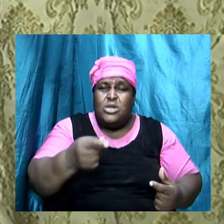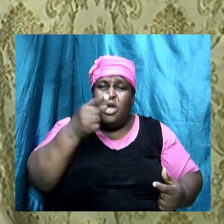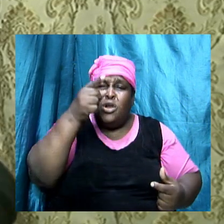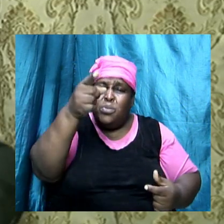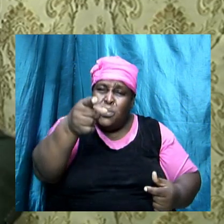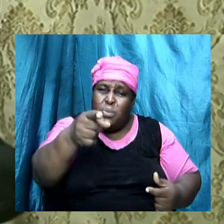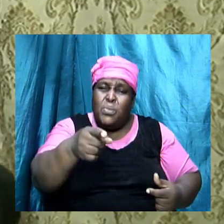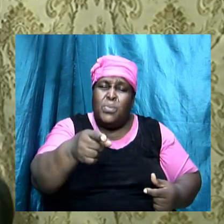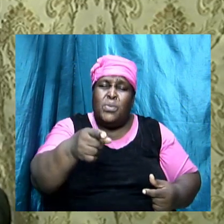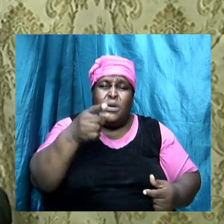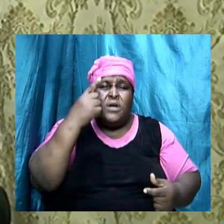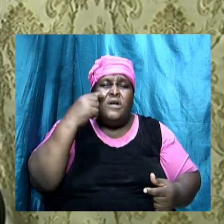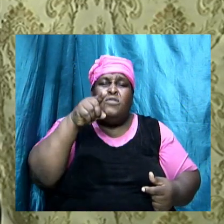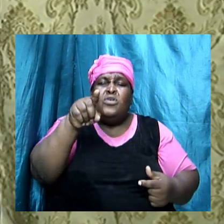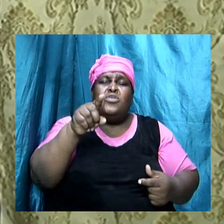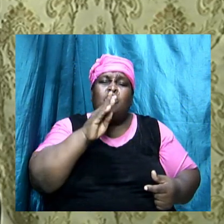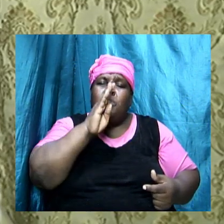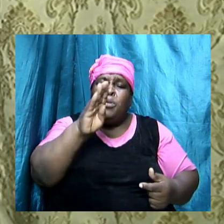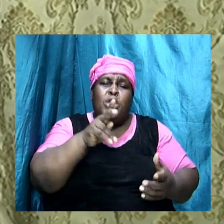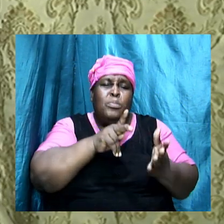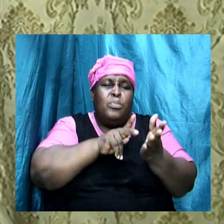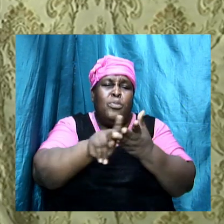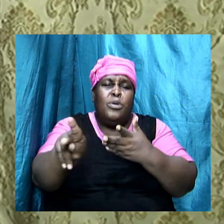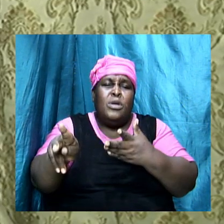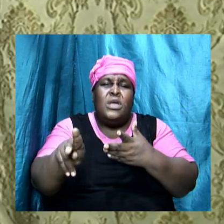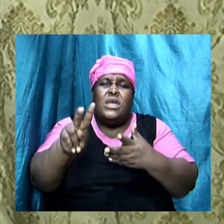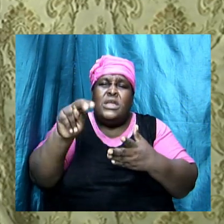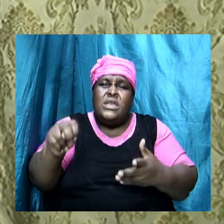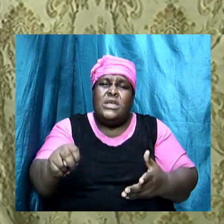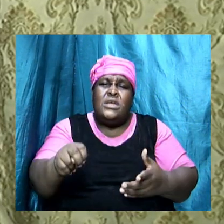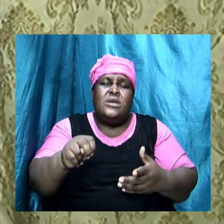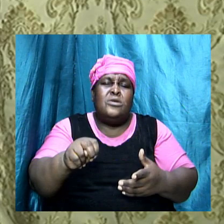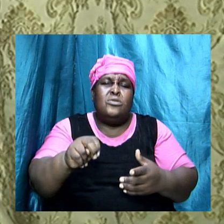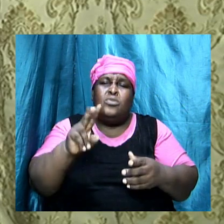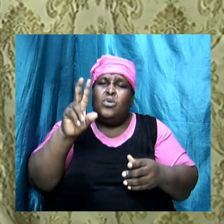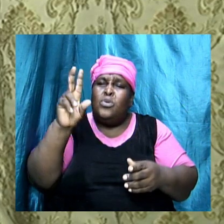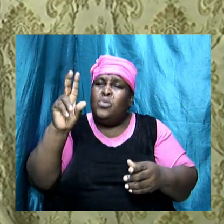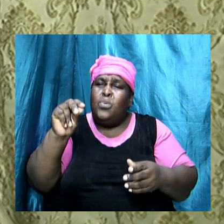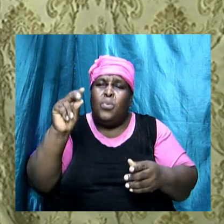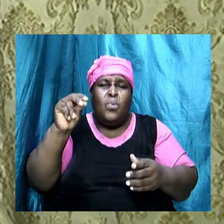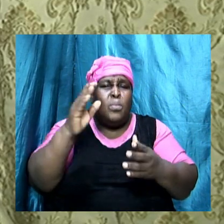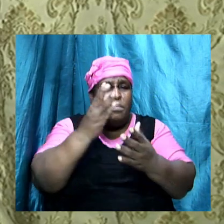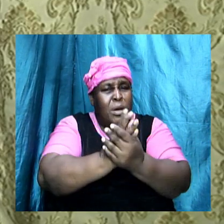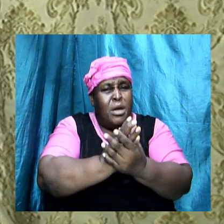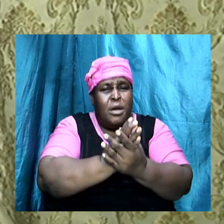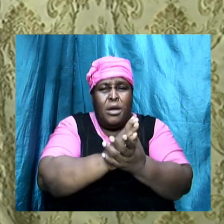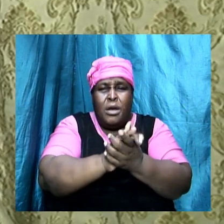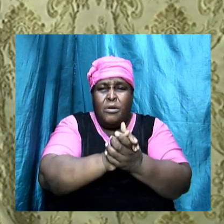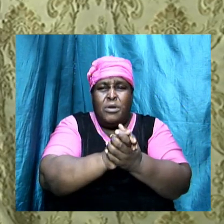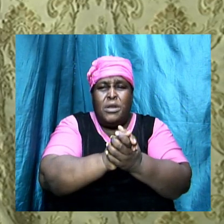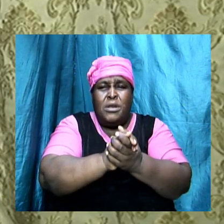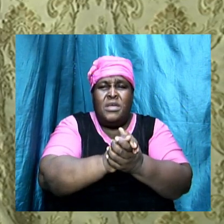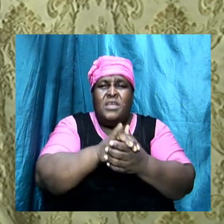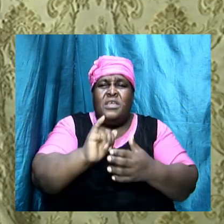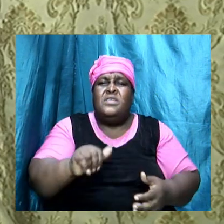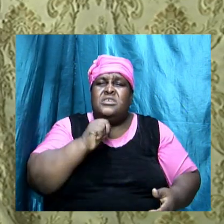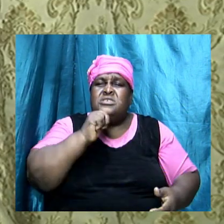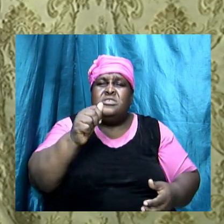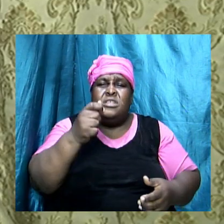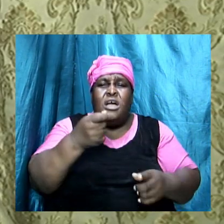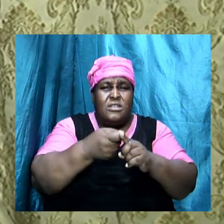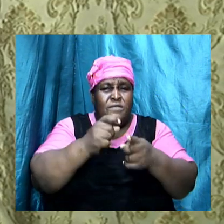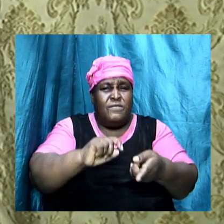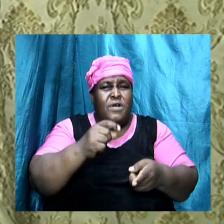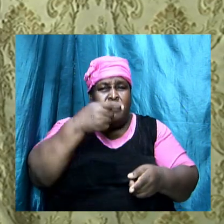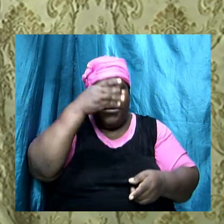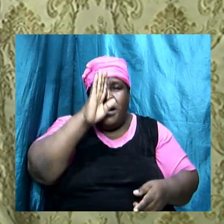in order to be pure, or you need to abstain from marriage, I am telling us tonight that that is not from God. Any